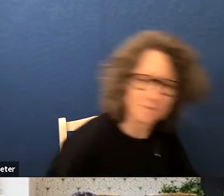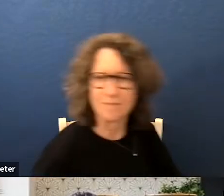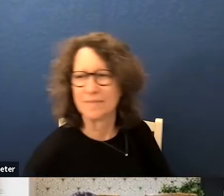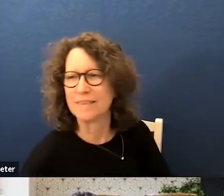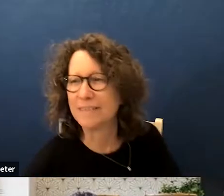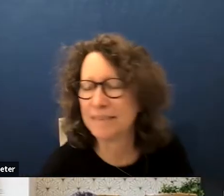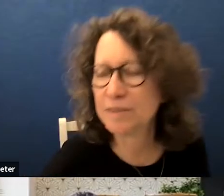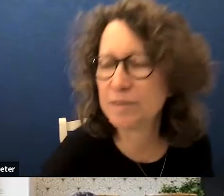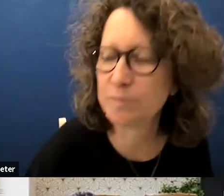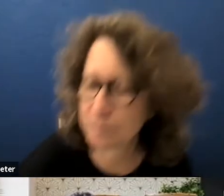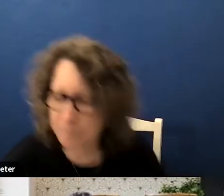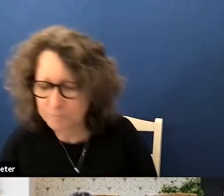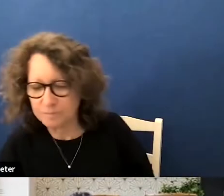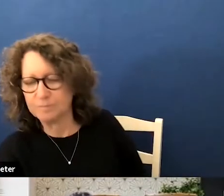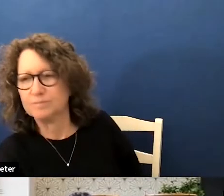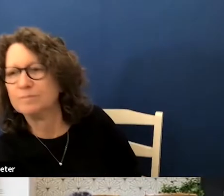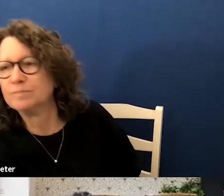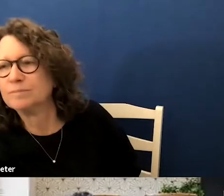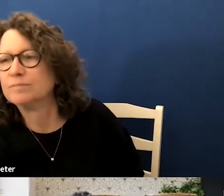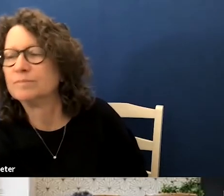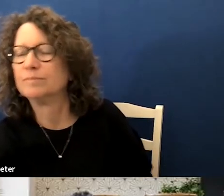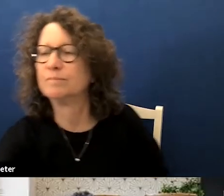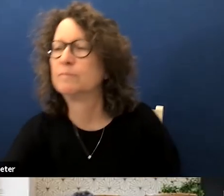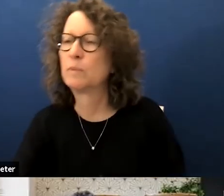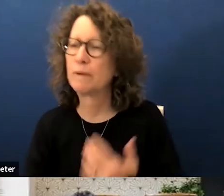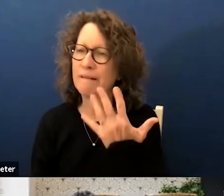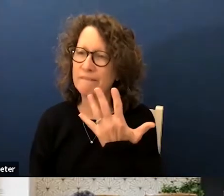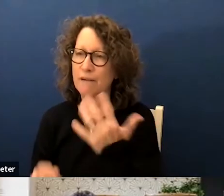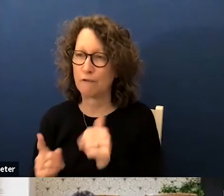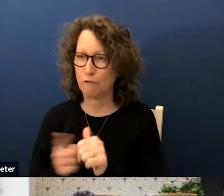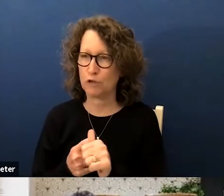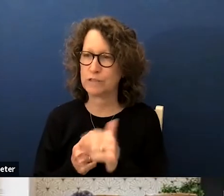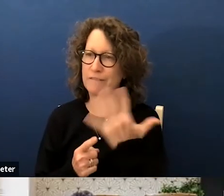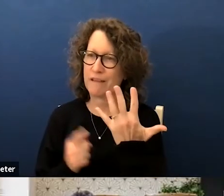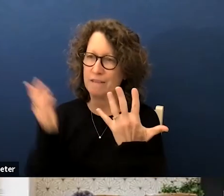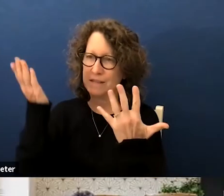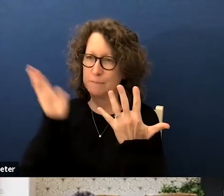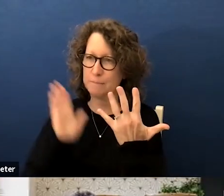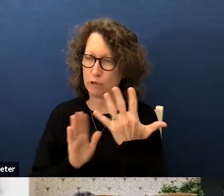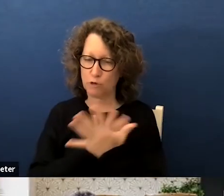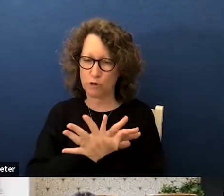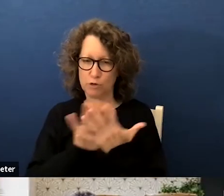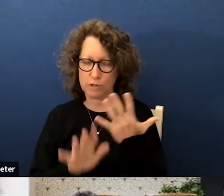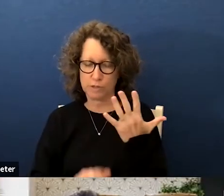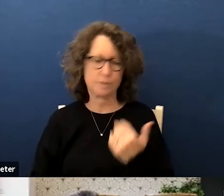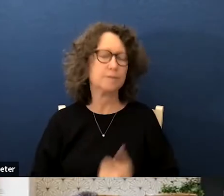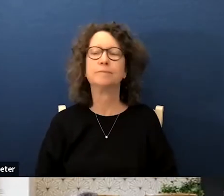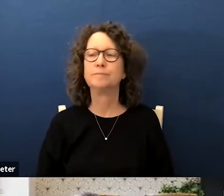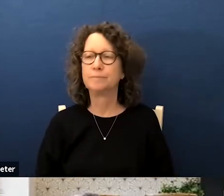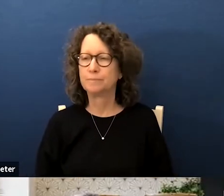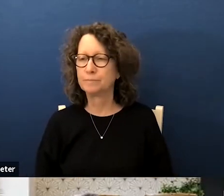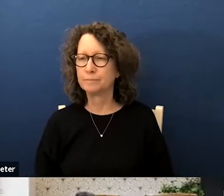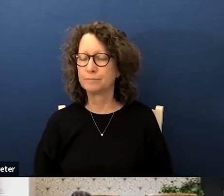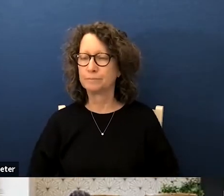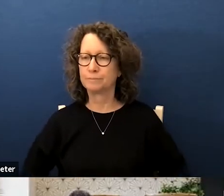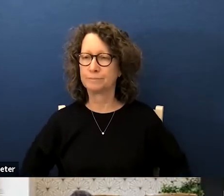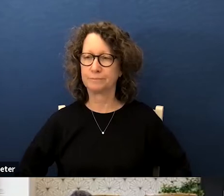daniel gonzalez alice post rosanna crawford aether late tep